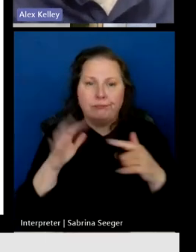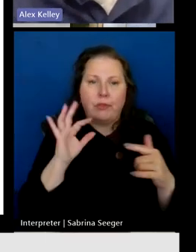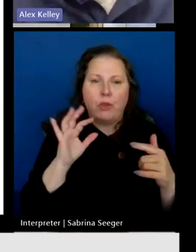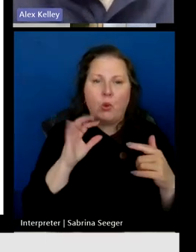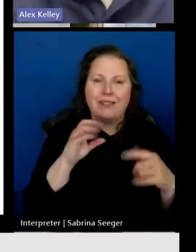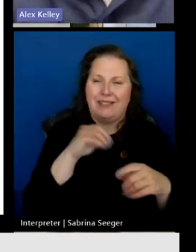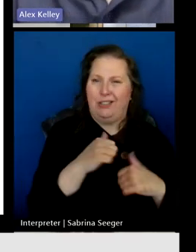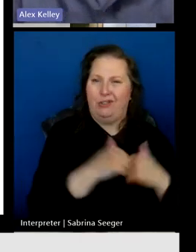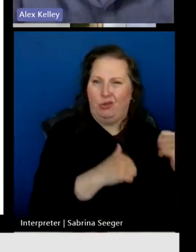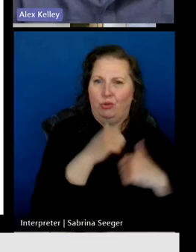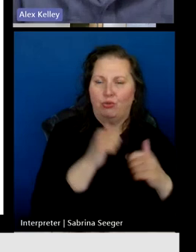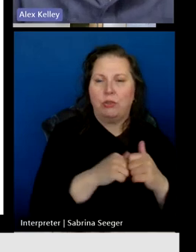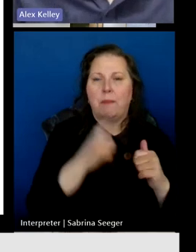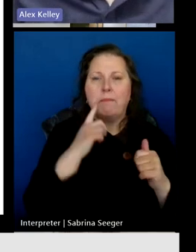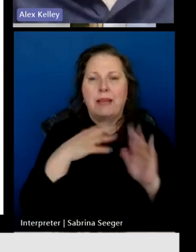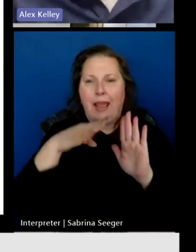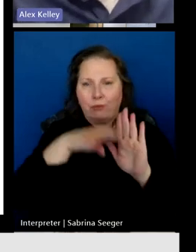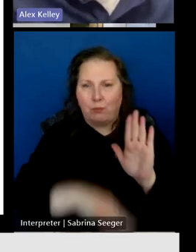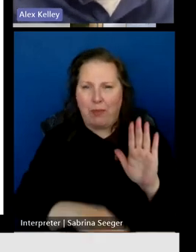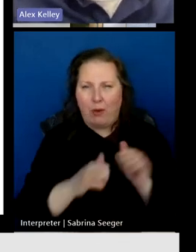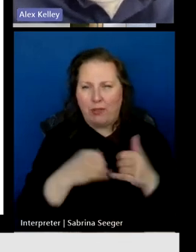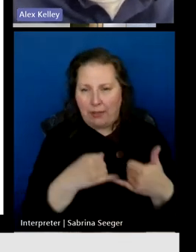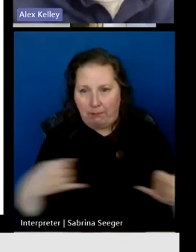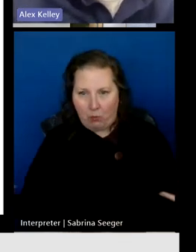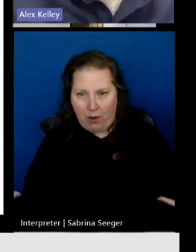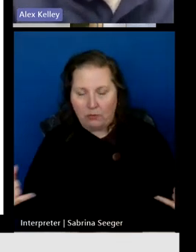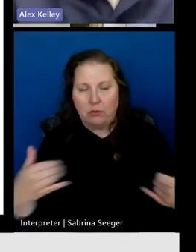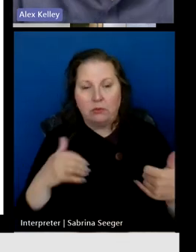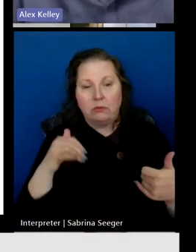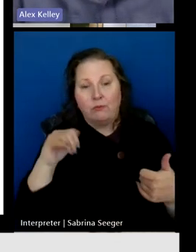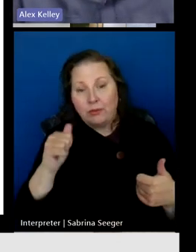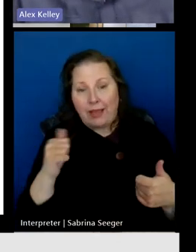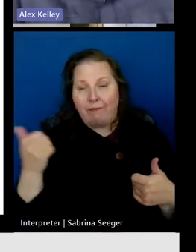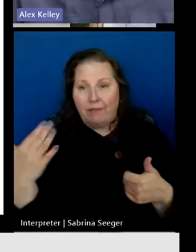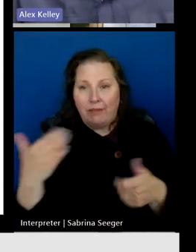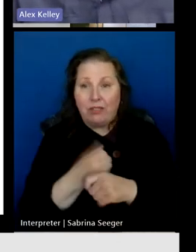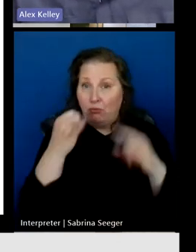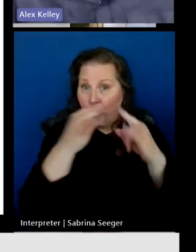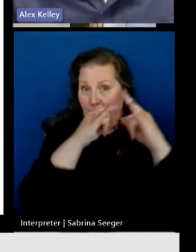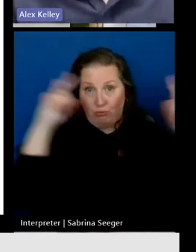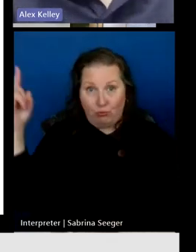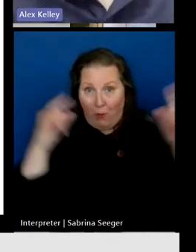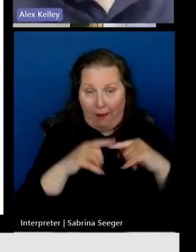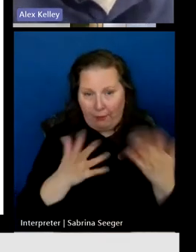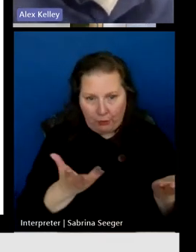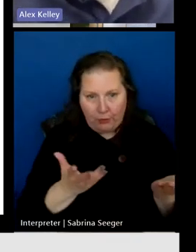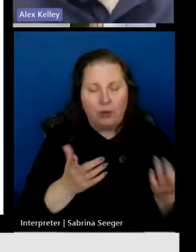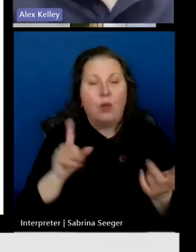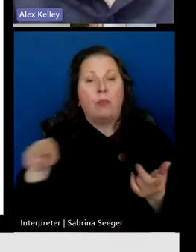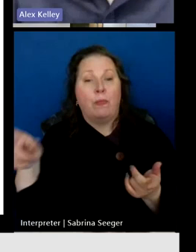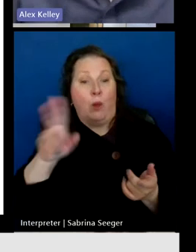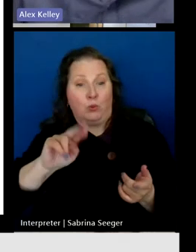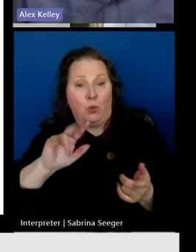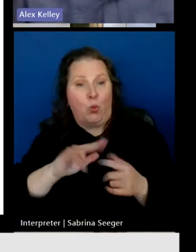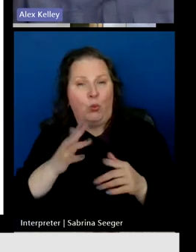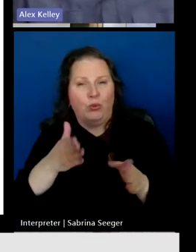may need to bury portions of their network within the next 10 to 15 years. And infrastructure owners are